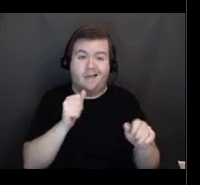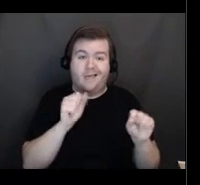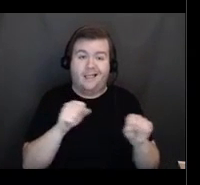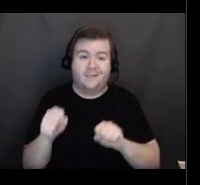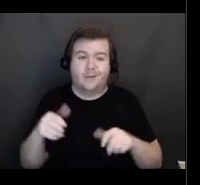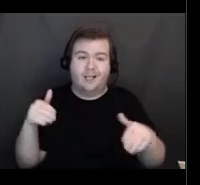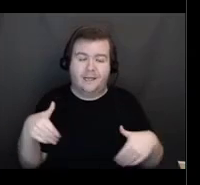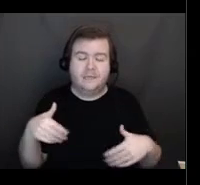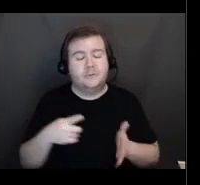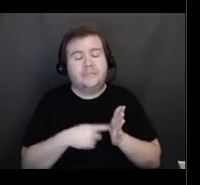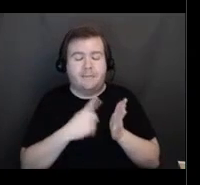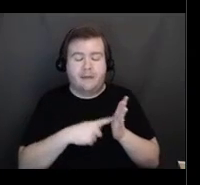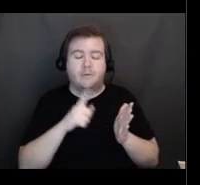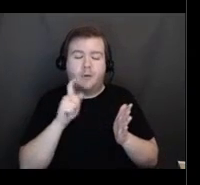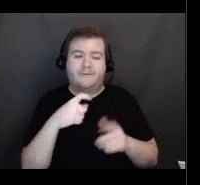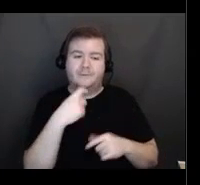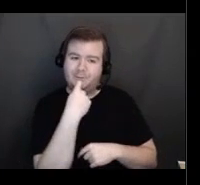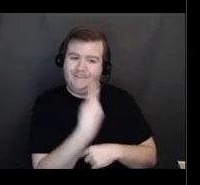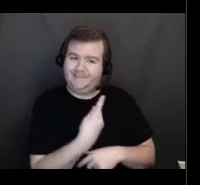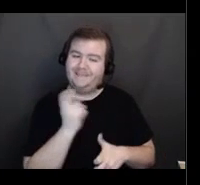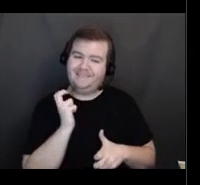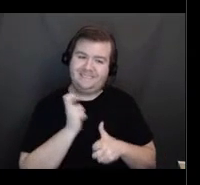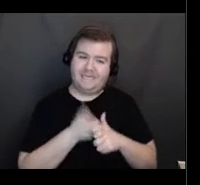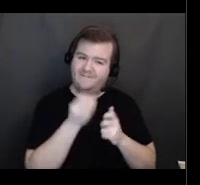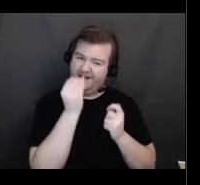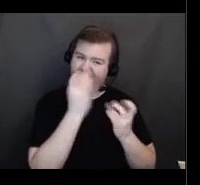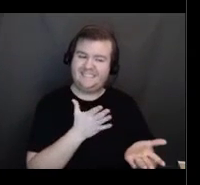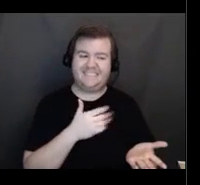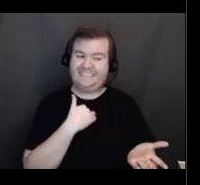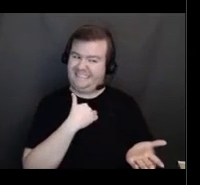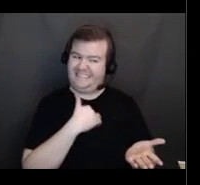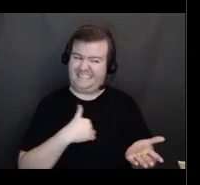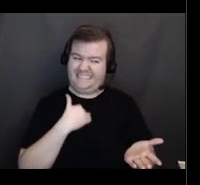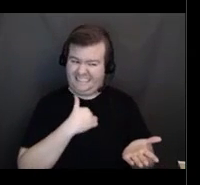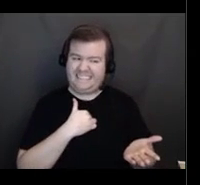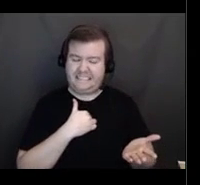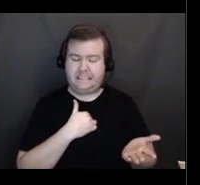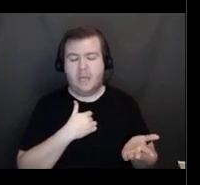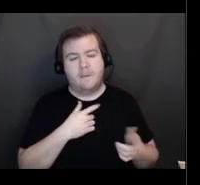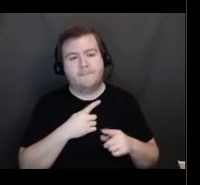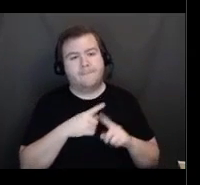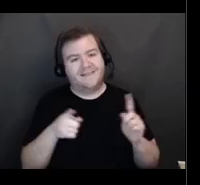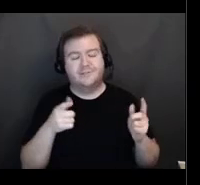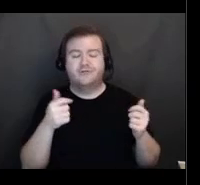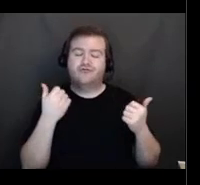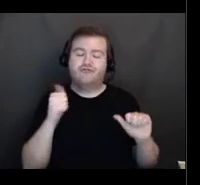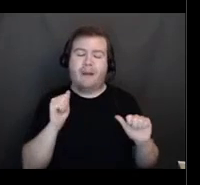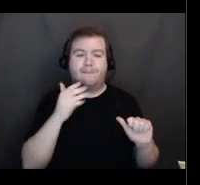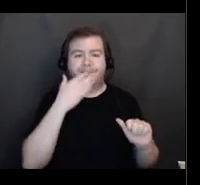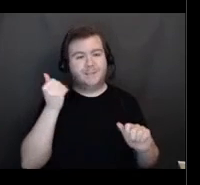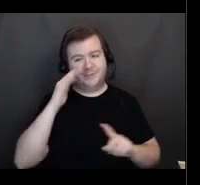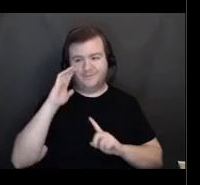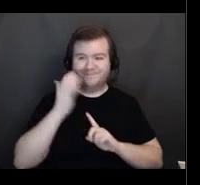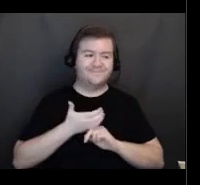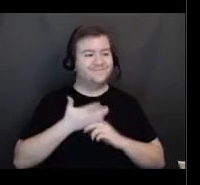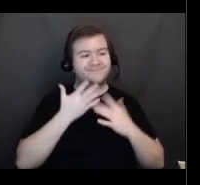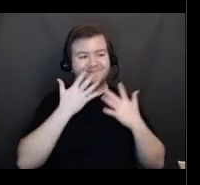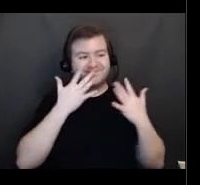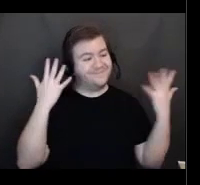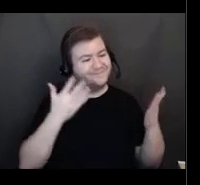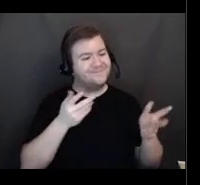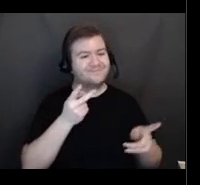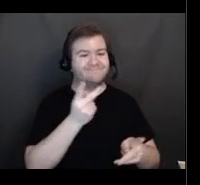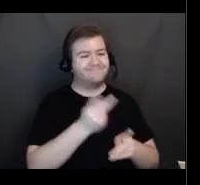that difficult information to them, but just, just do your best to, to deescalate. And,